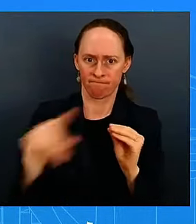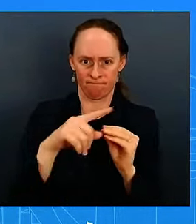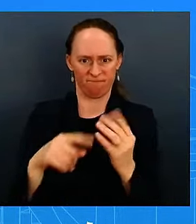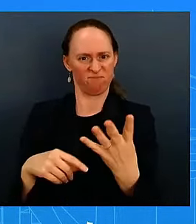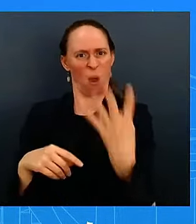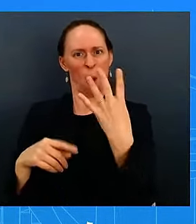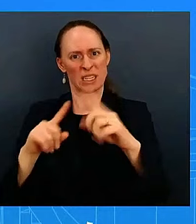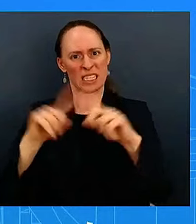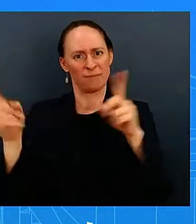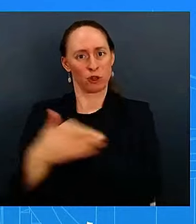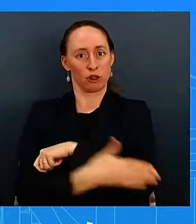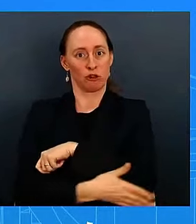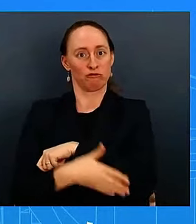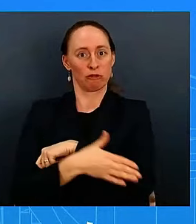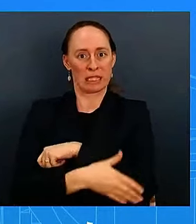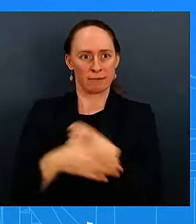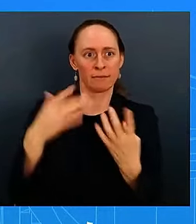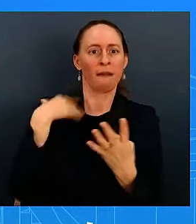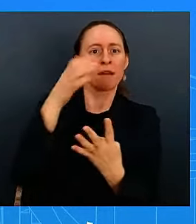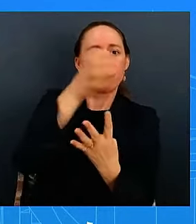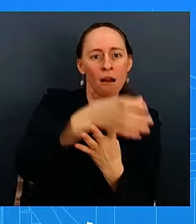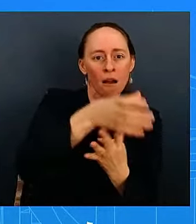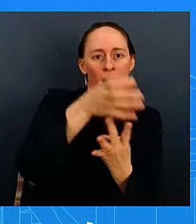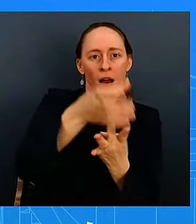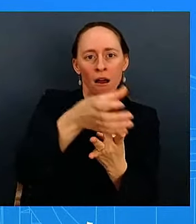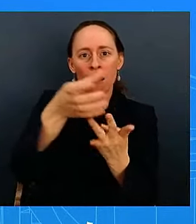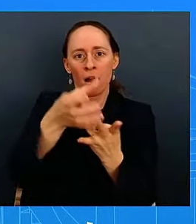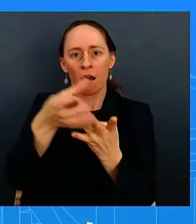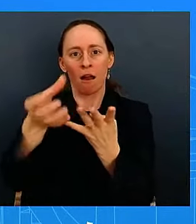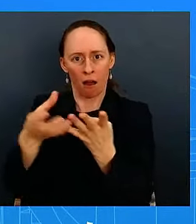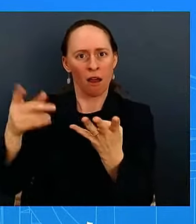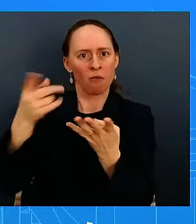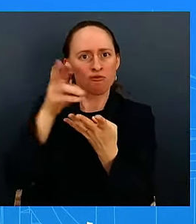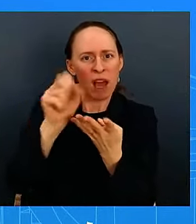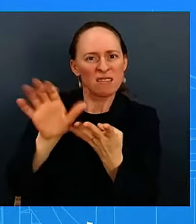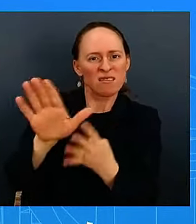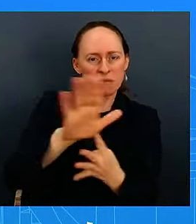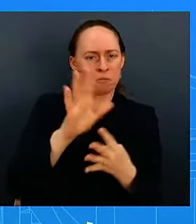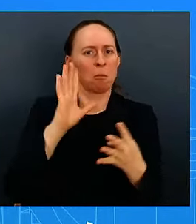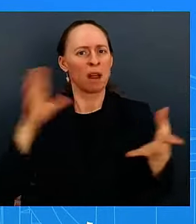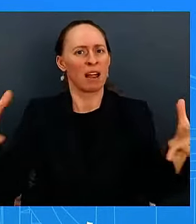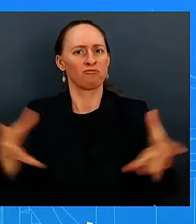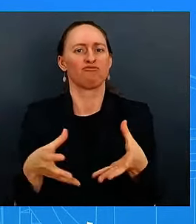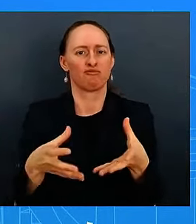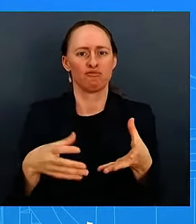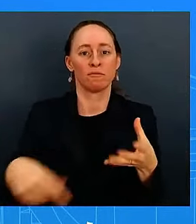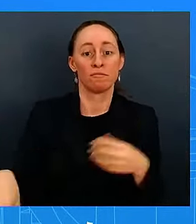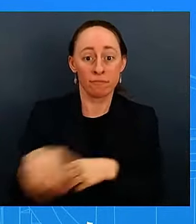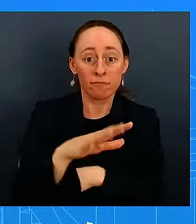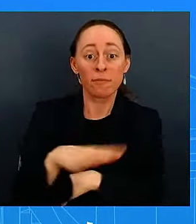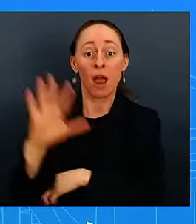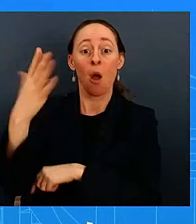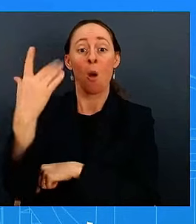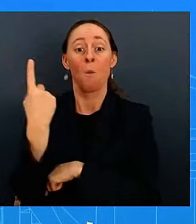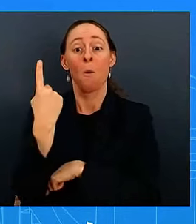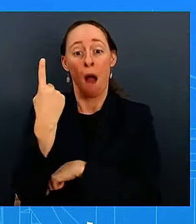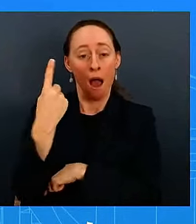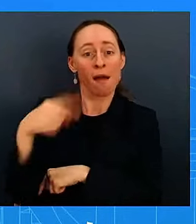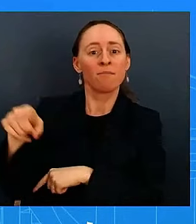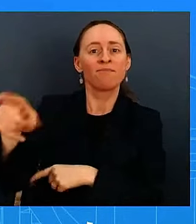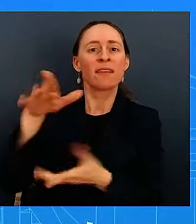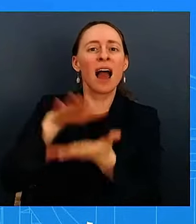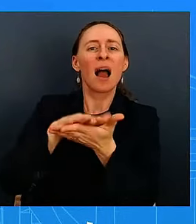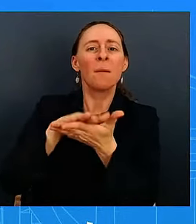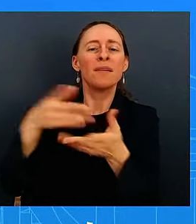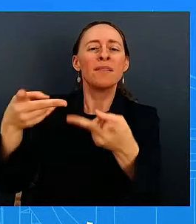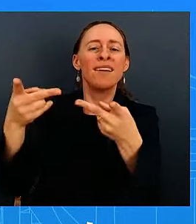individual leader greets at arch archmieric academy where the president attended school there will be a quad family photo there